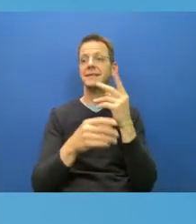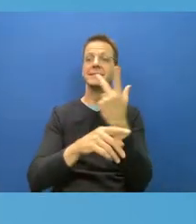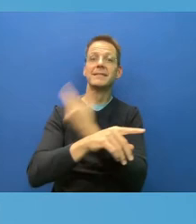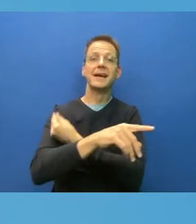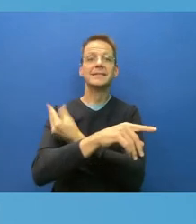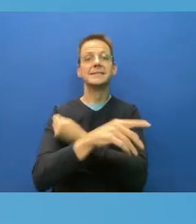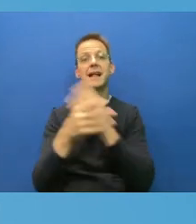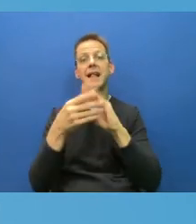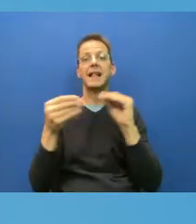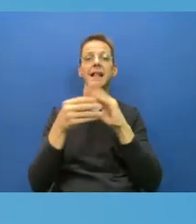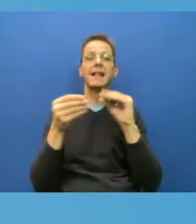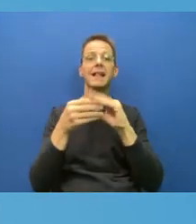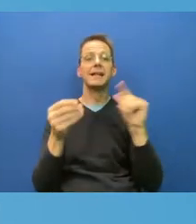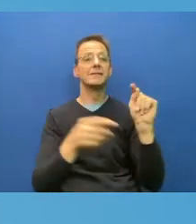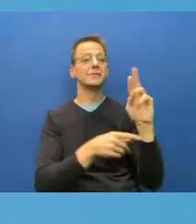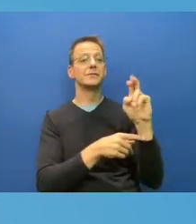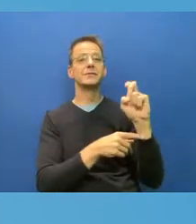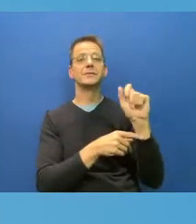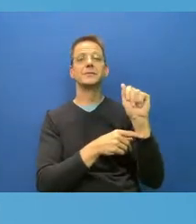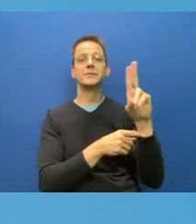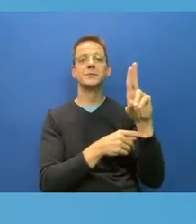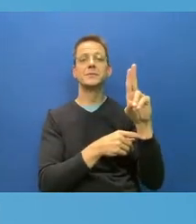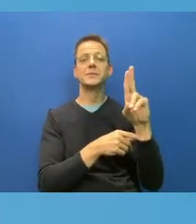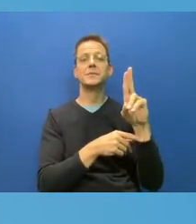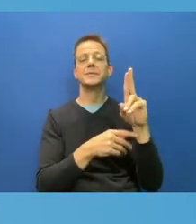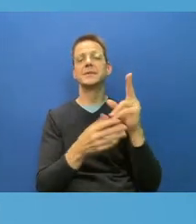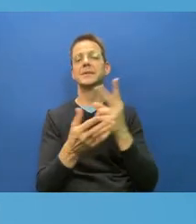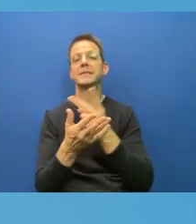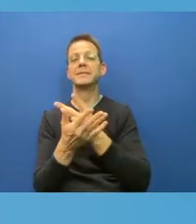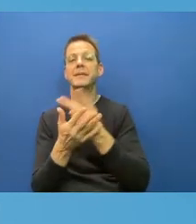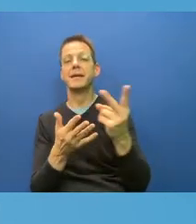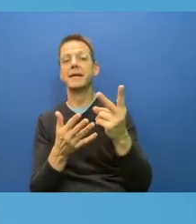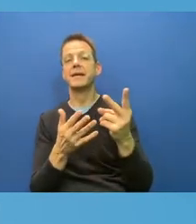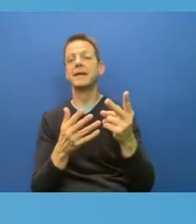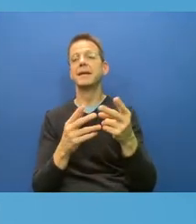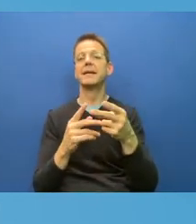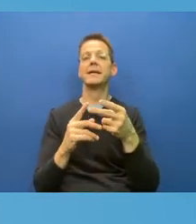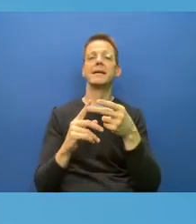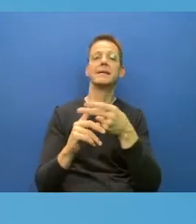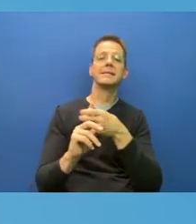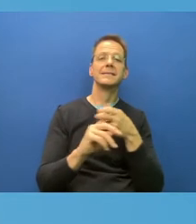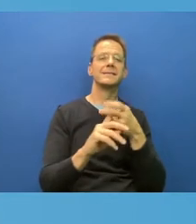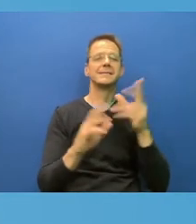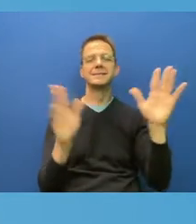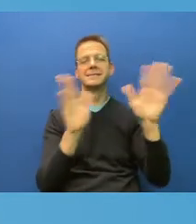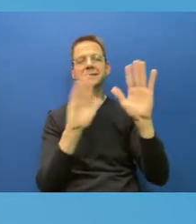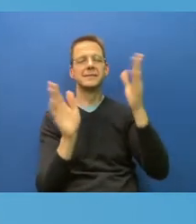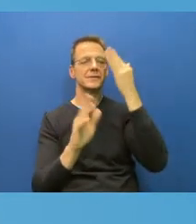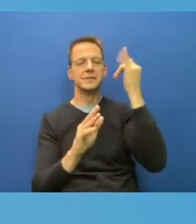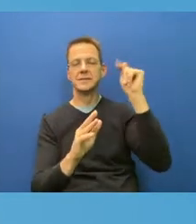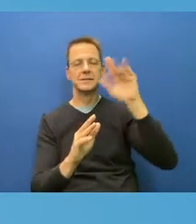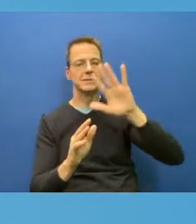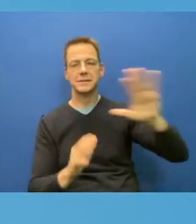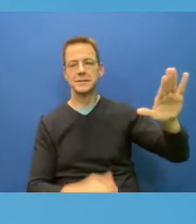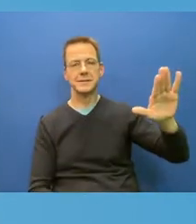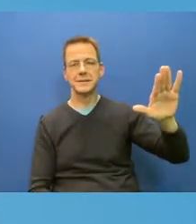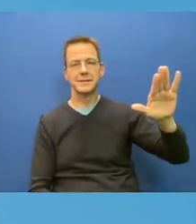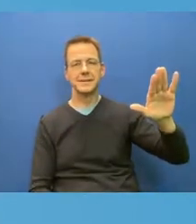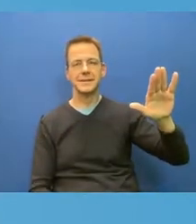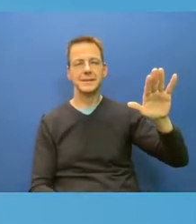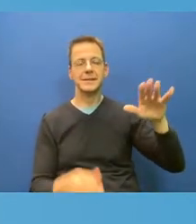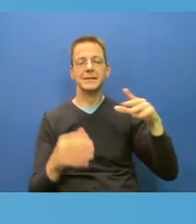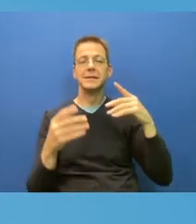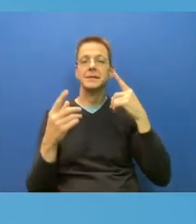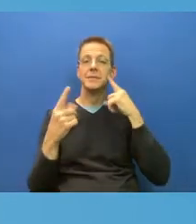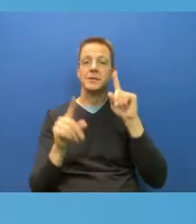now is to is to convey the message that vaccines are safe for this population, they're effective for this population,